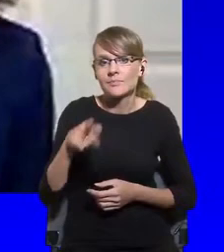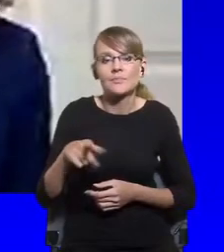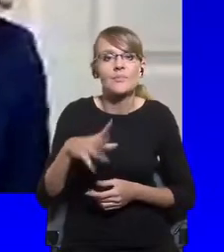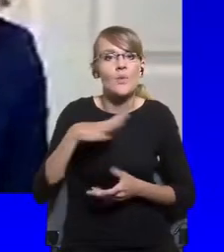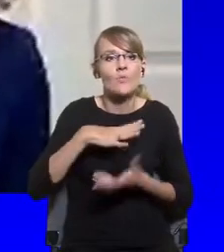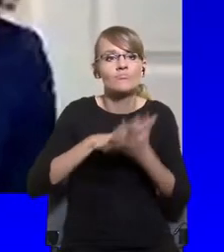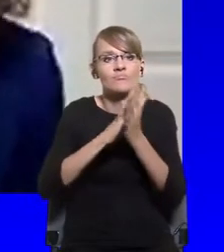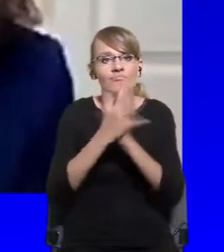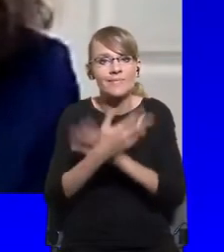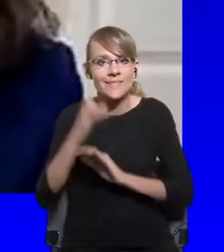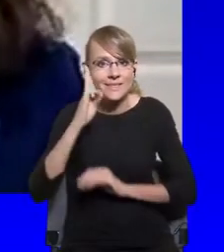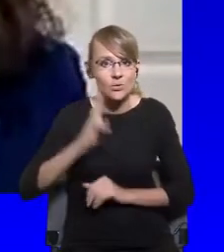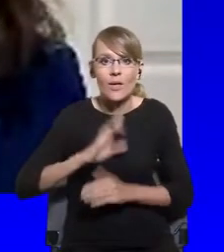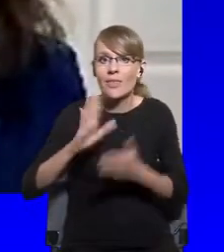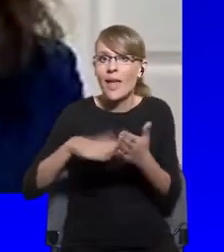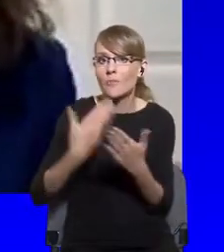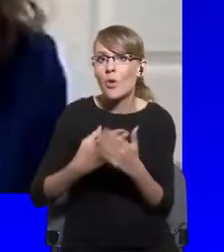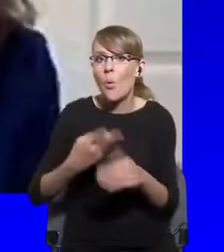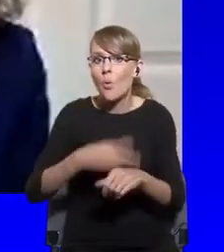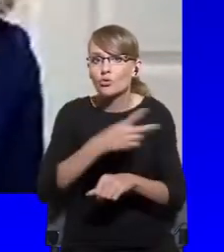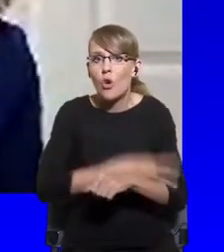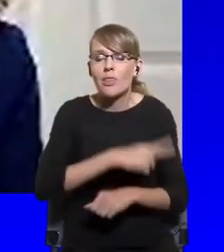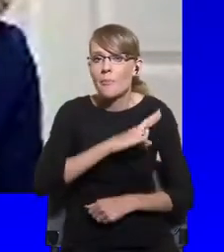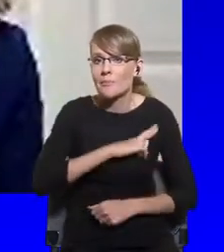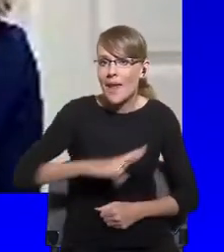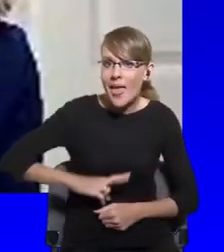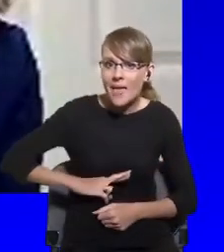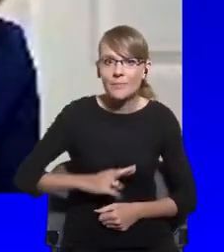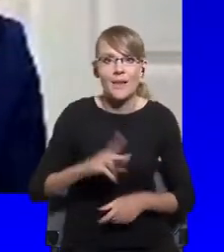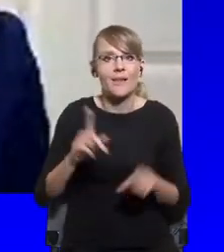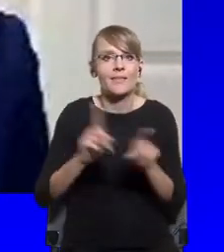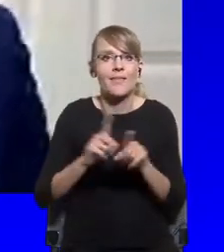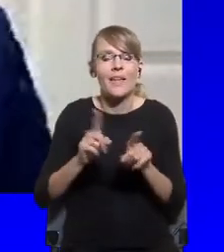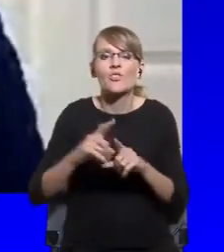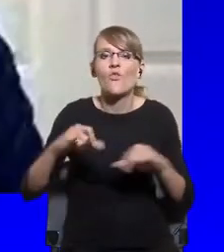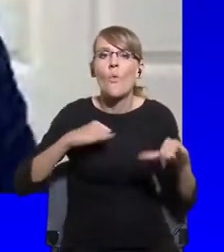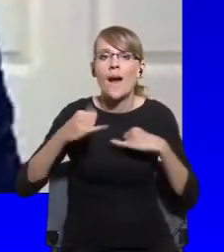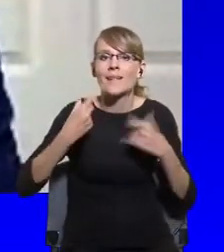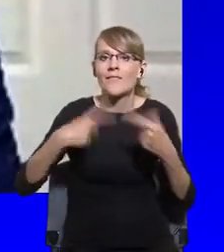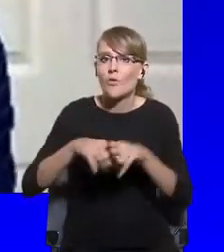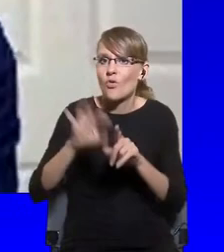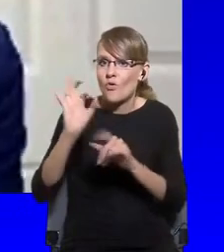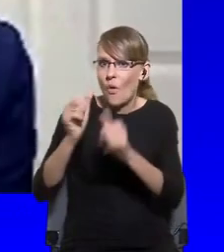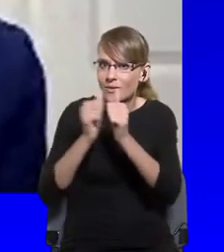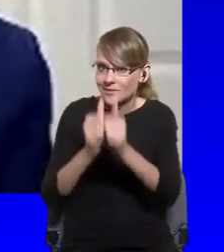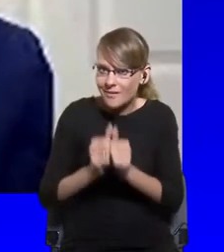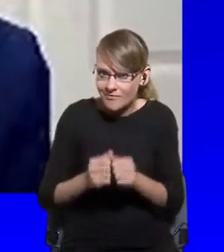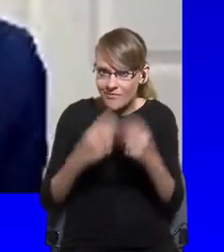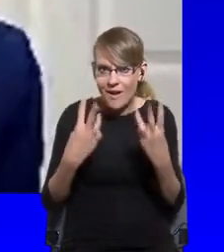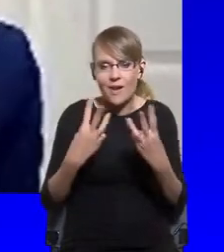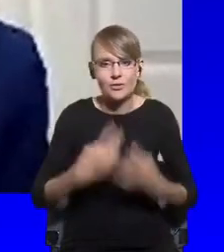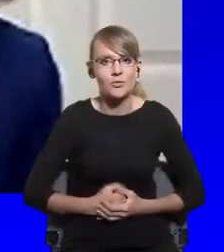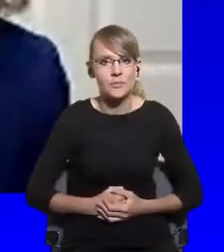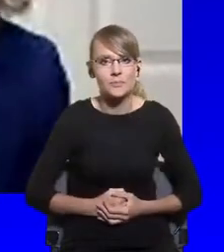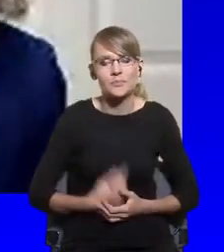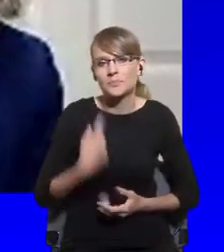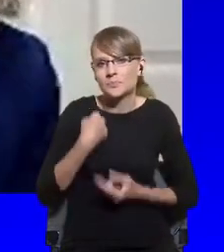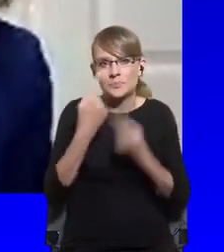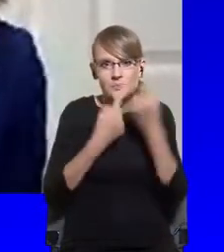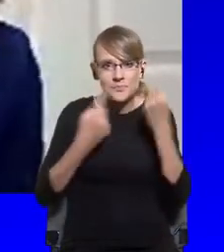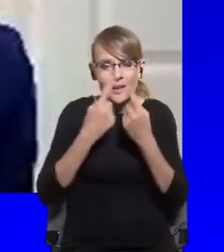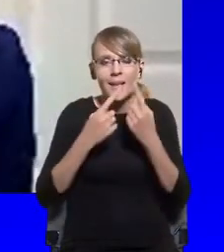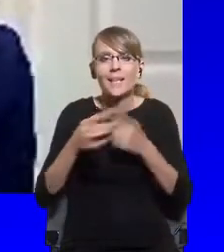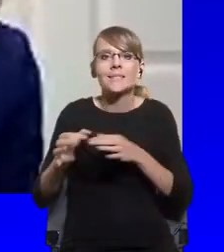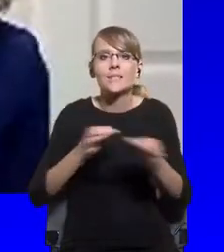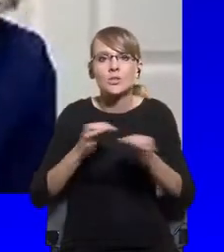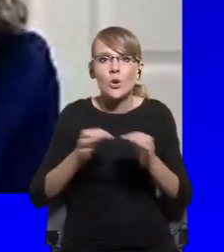and the role of the executive. So in my view, for instance, the story of Giuseppe Conte, who is our